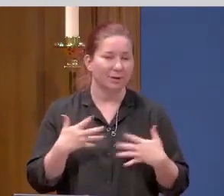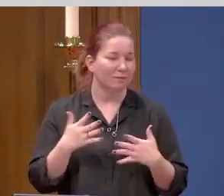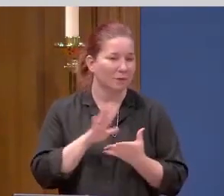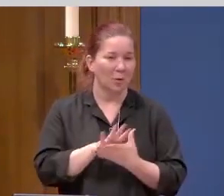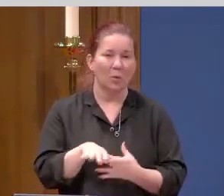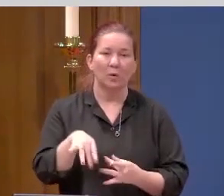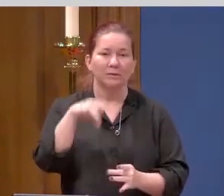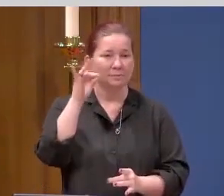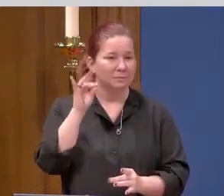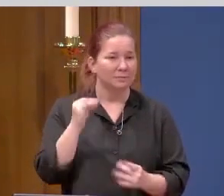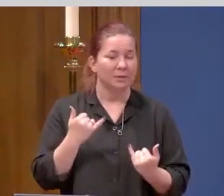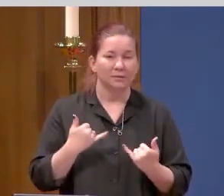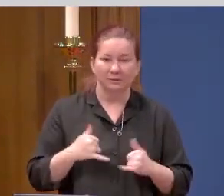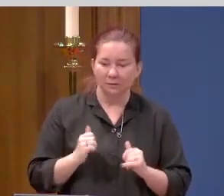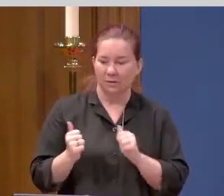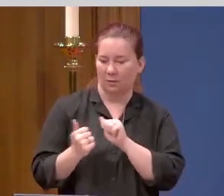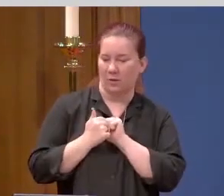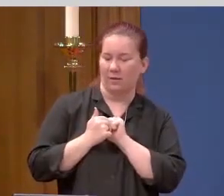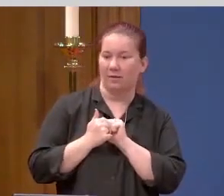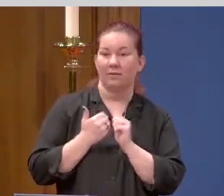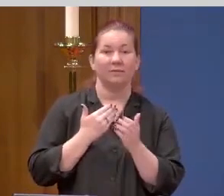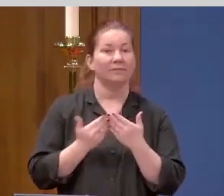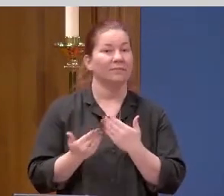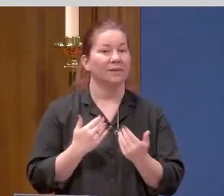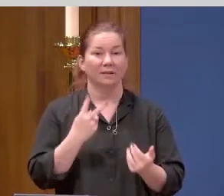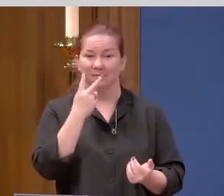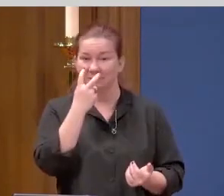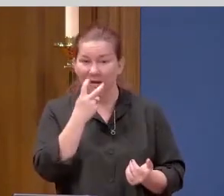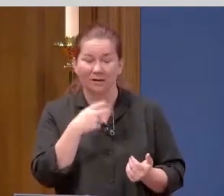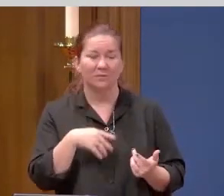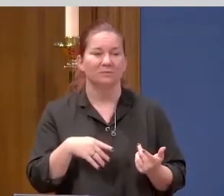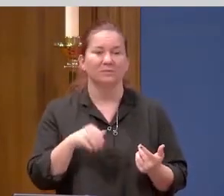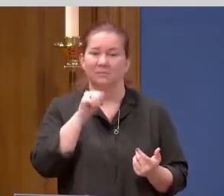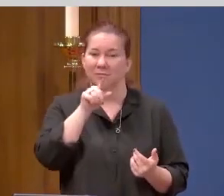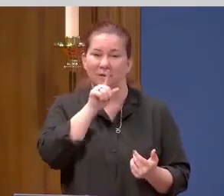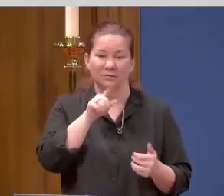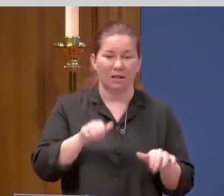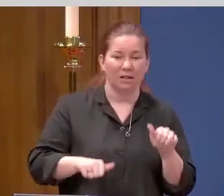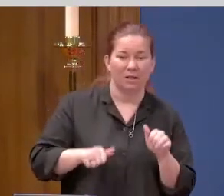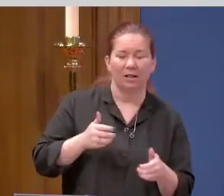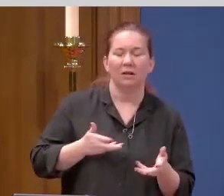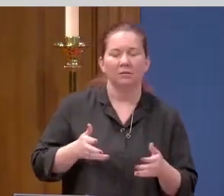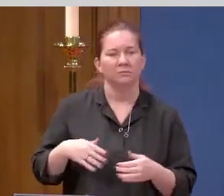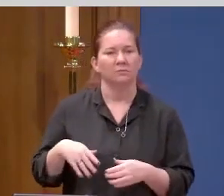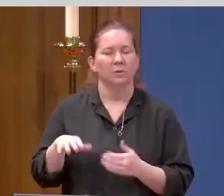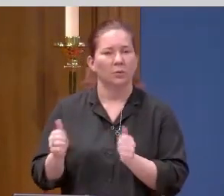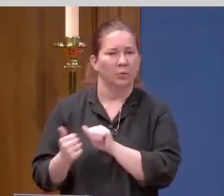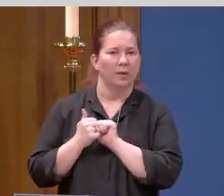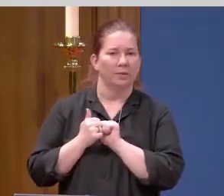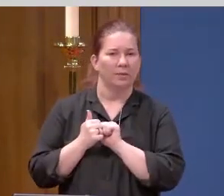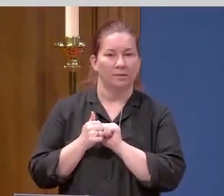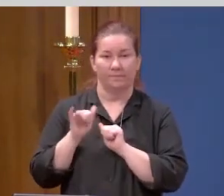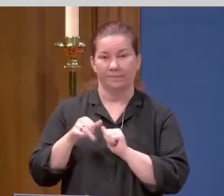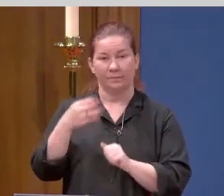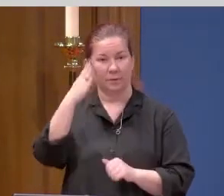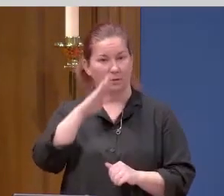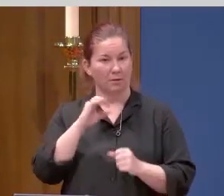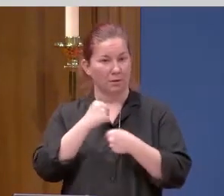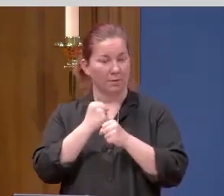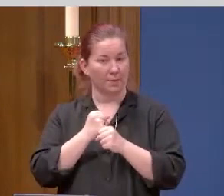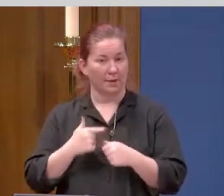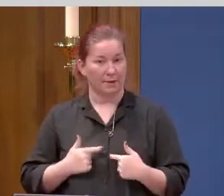Spirit is with us. Even when we have doubts. Even when we're unsure. God who creates life.